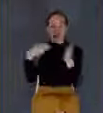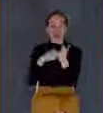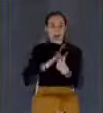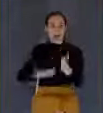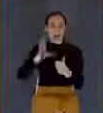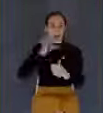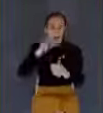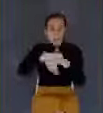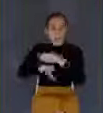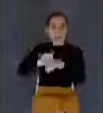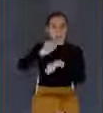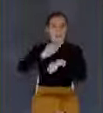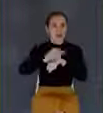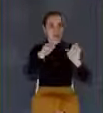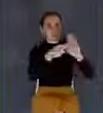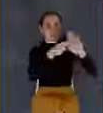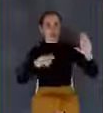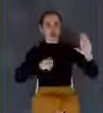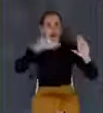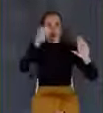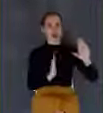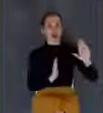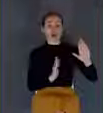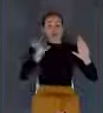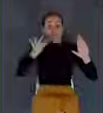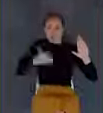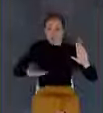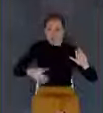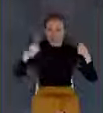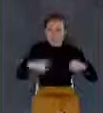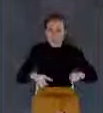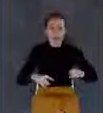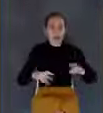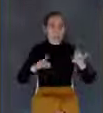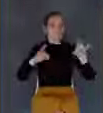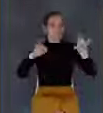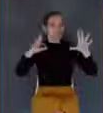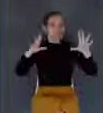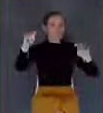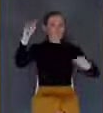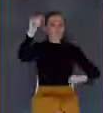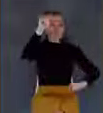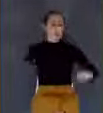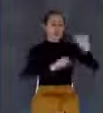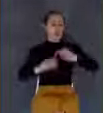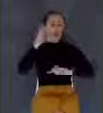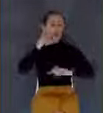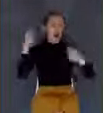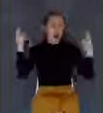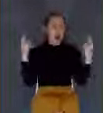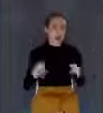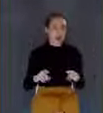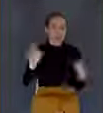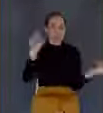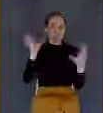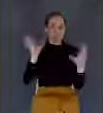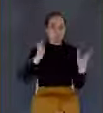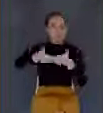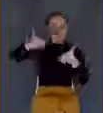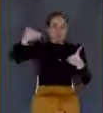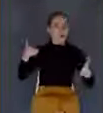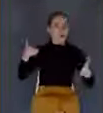what you'll see is great tribulation, such as not was since the beginning of the world to this